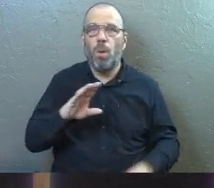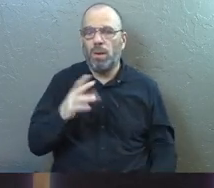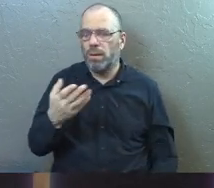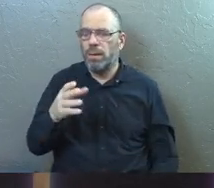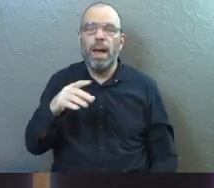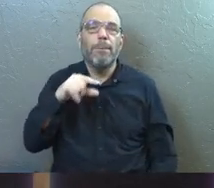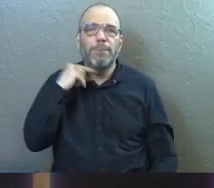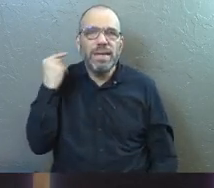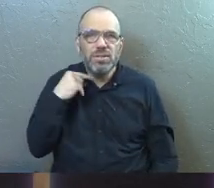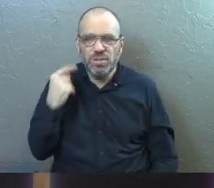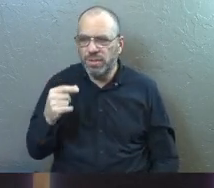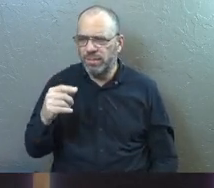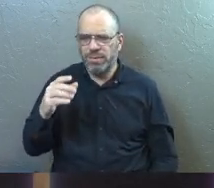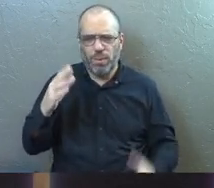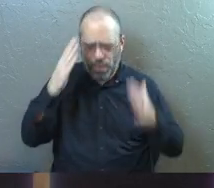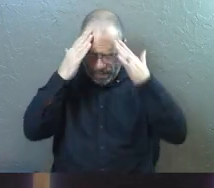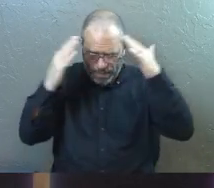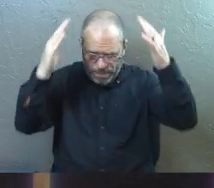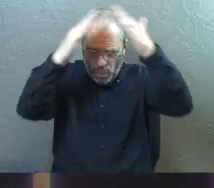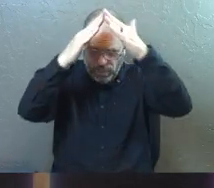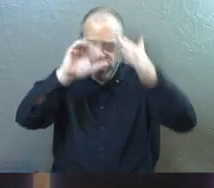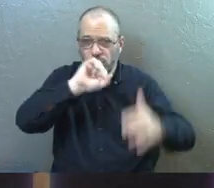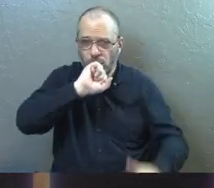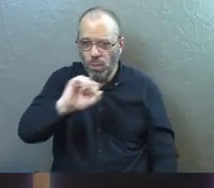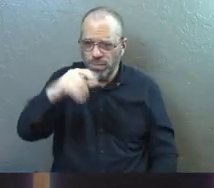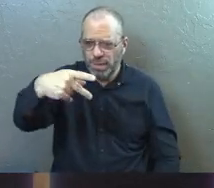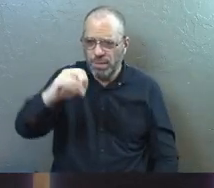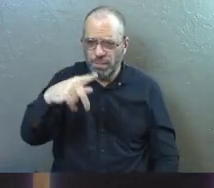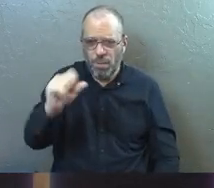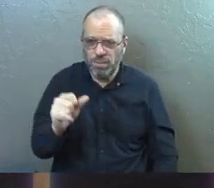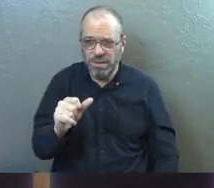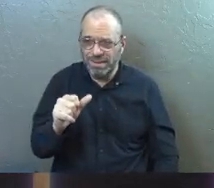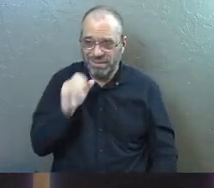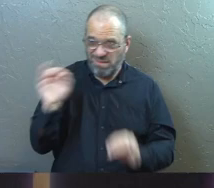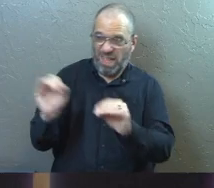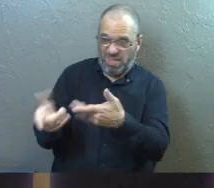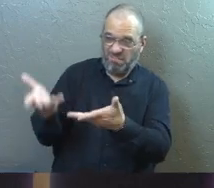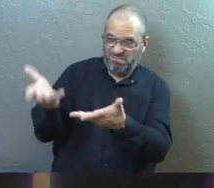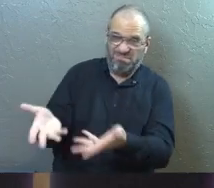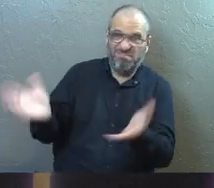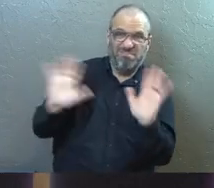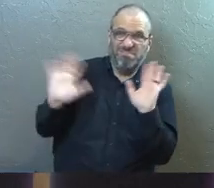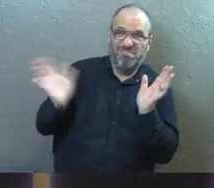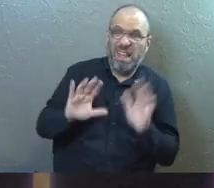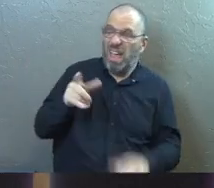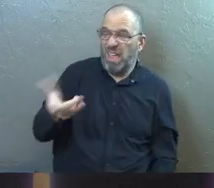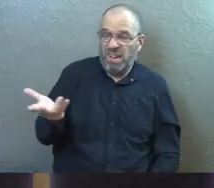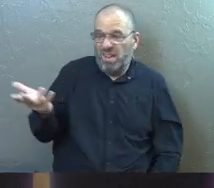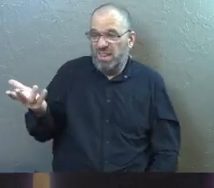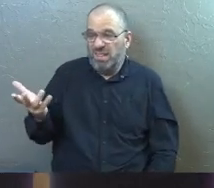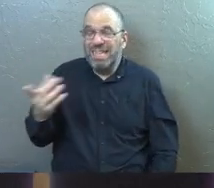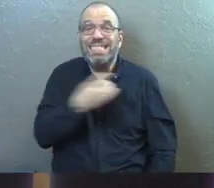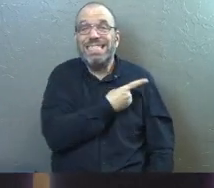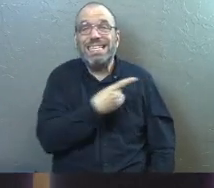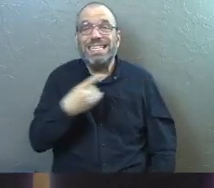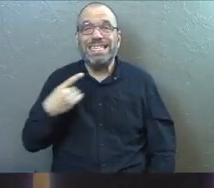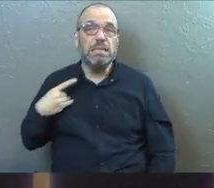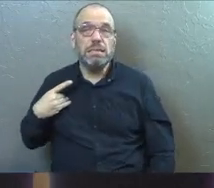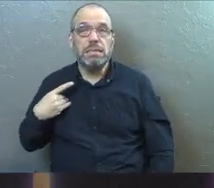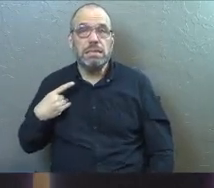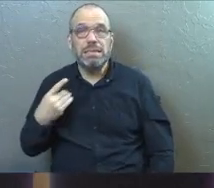or popes or whatever language you're used to. They're not any of that. They're just deacons.